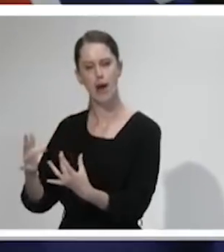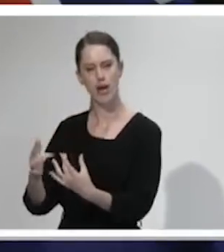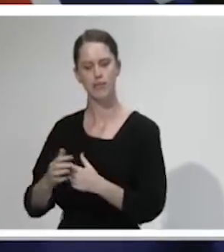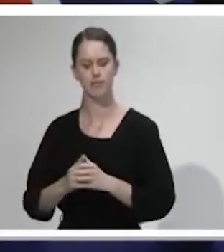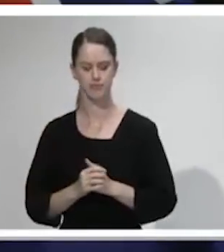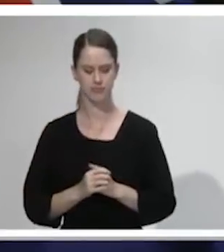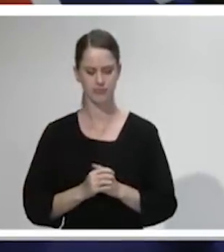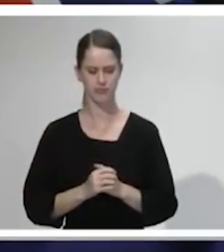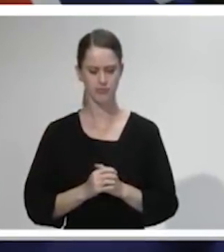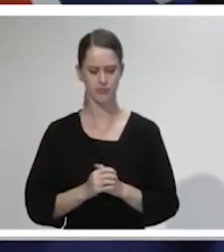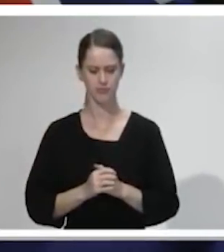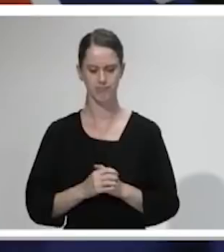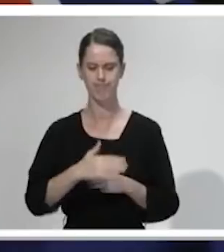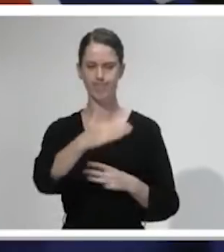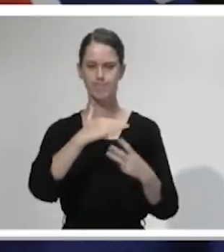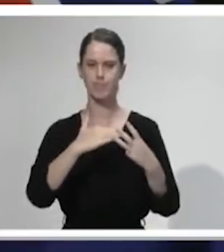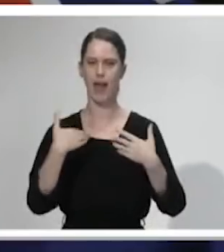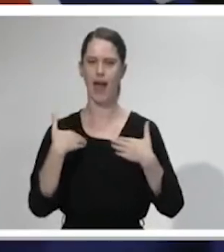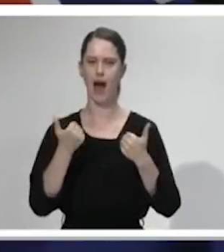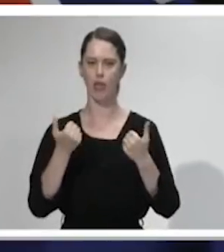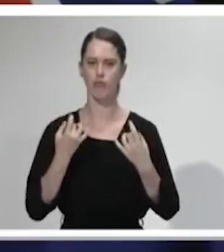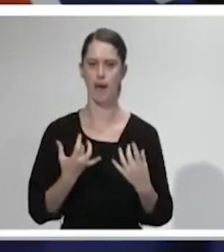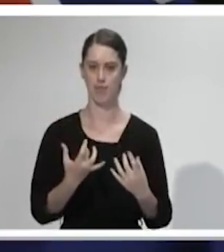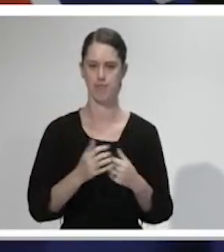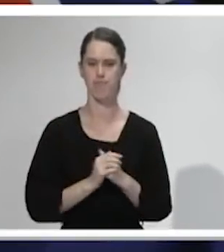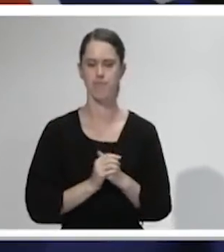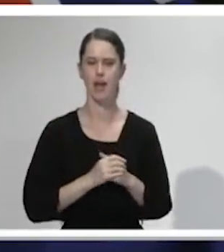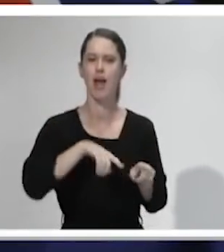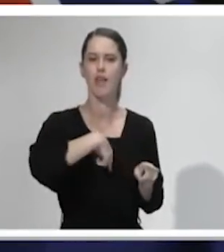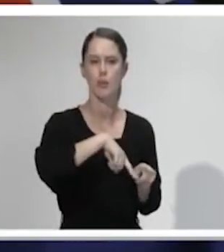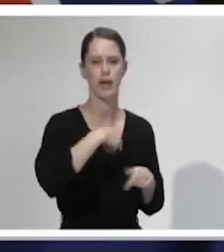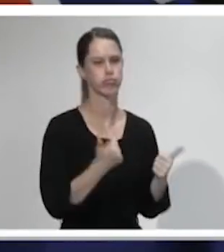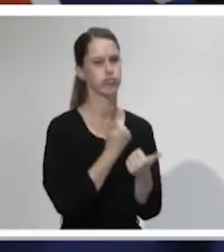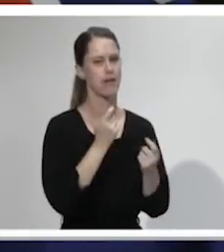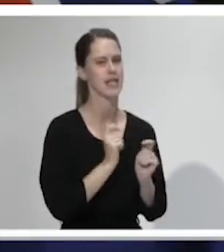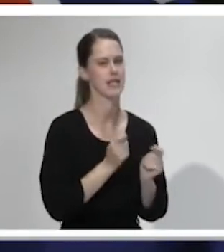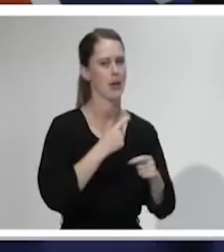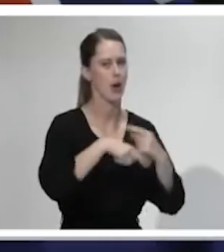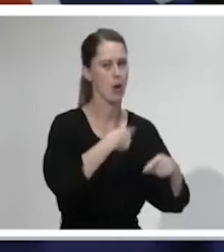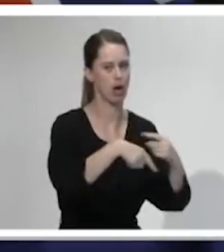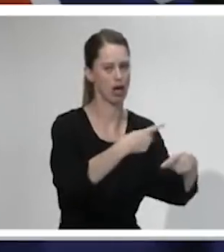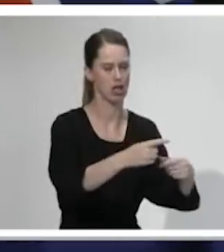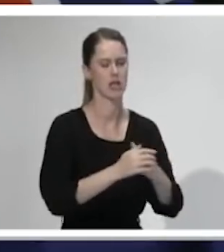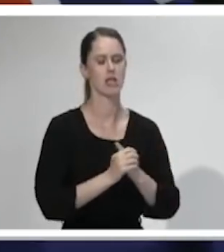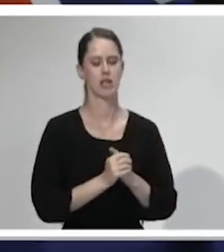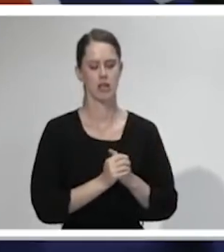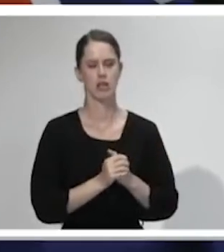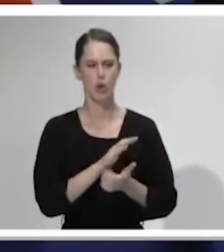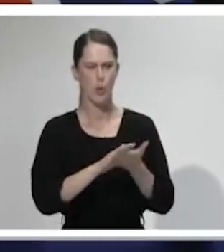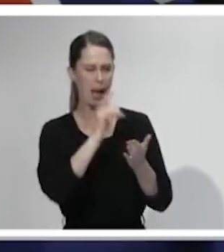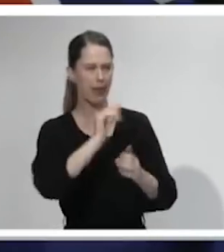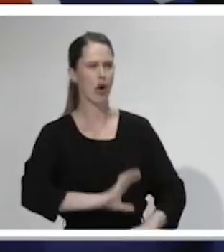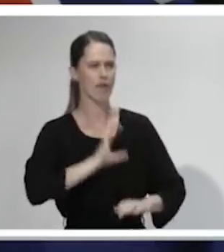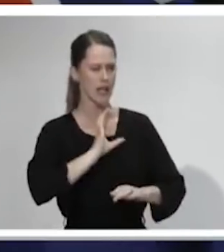And from a health perspective, this week testing will continue, including giving ongoing public confidence that we are reaching